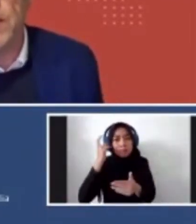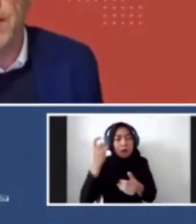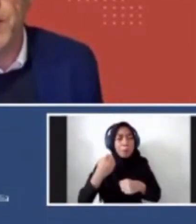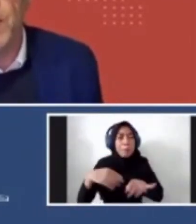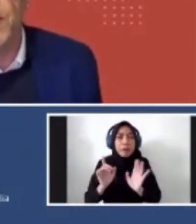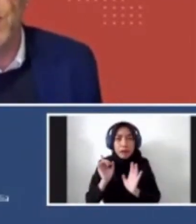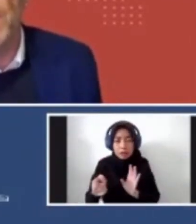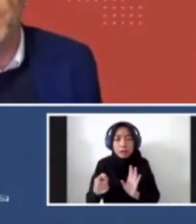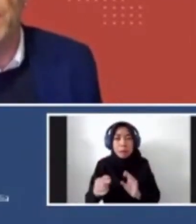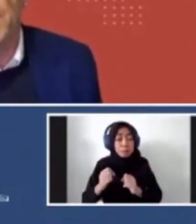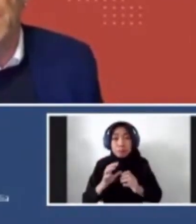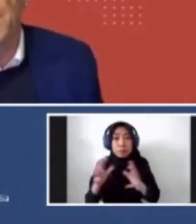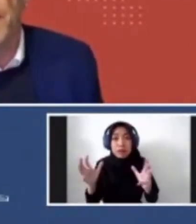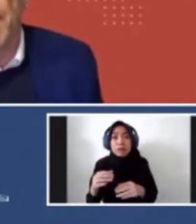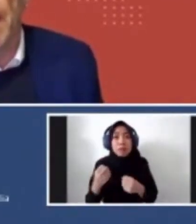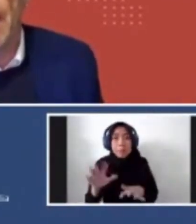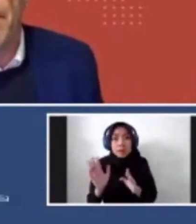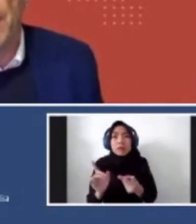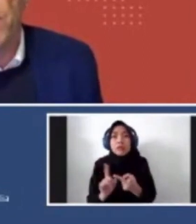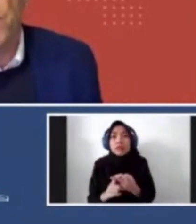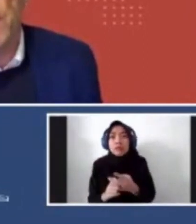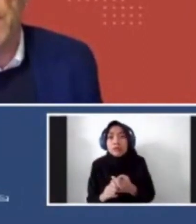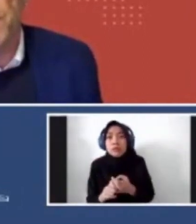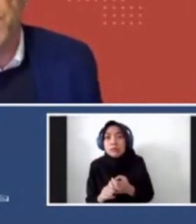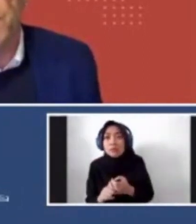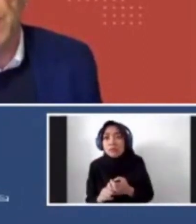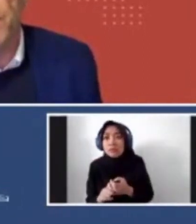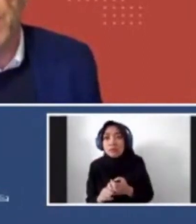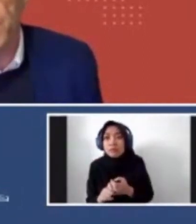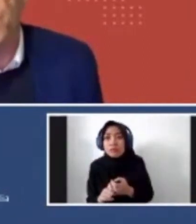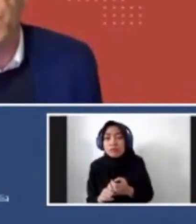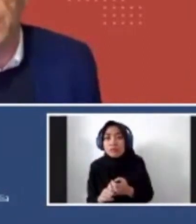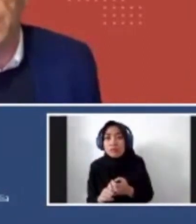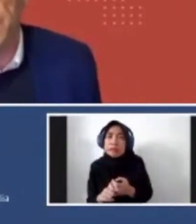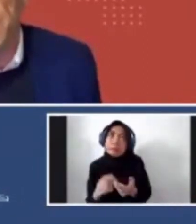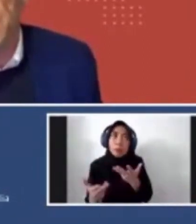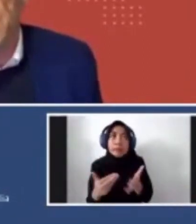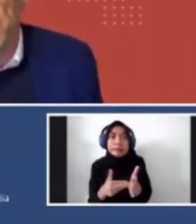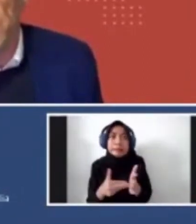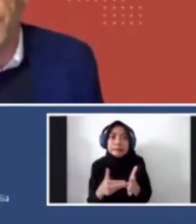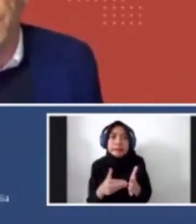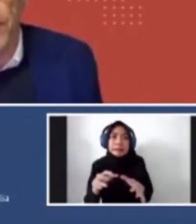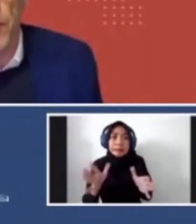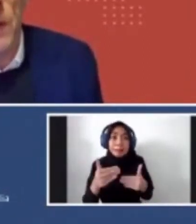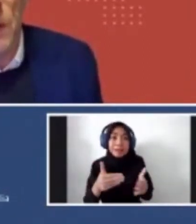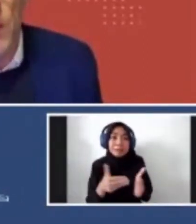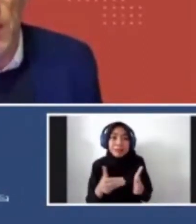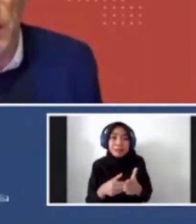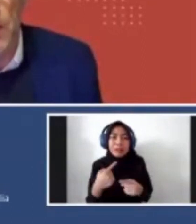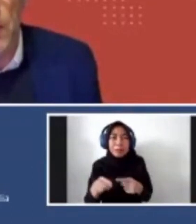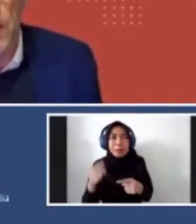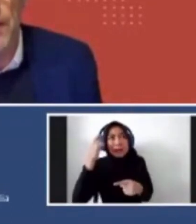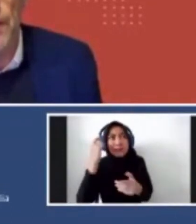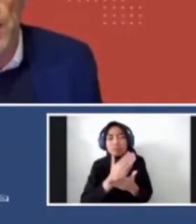freedom's going to be something we can talk about, but, um, um, of course there are restrictions in that space, but certainly there are a lot of freedoms working